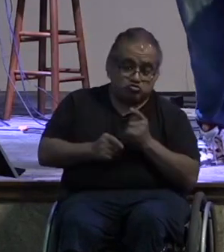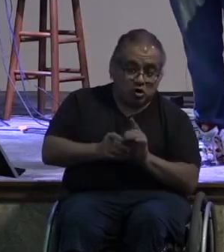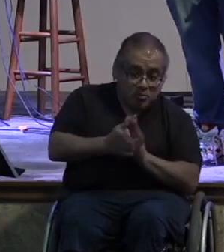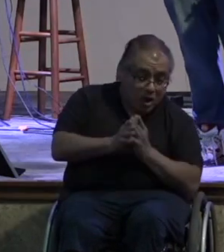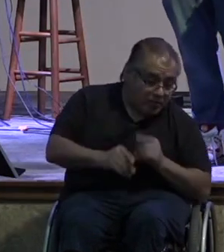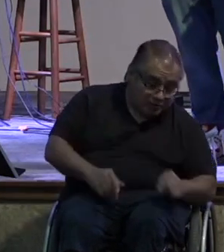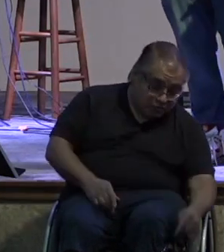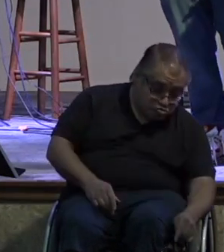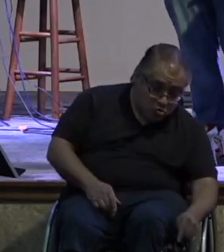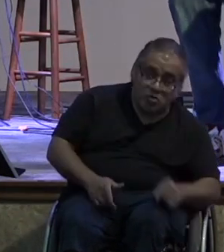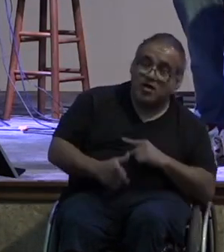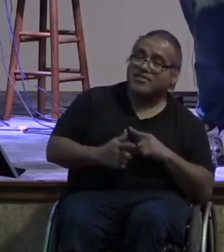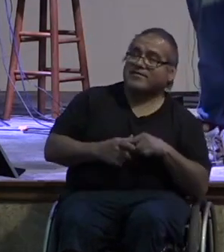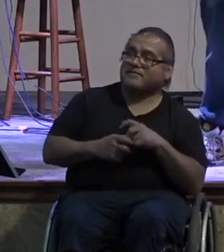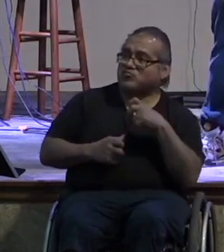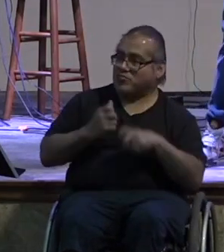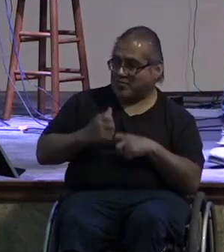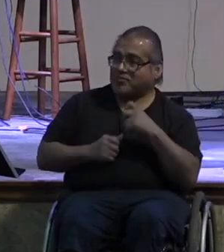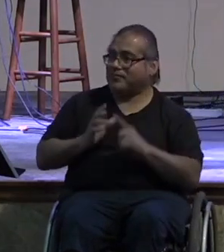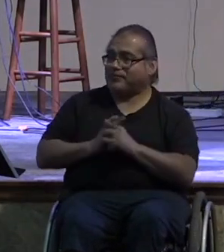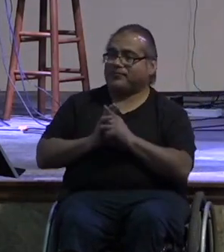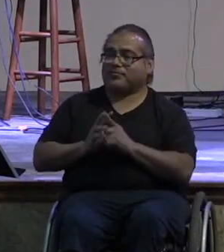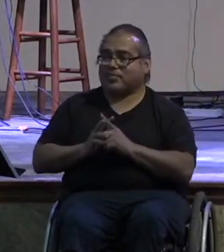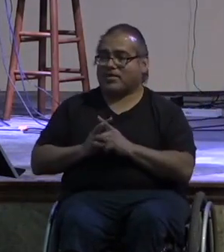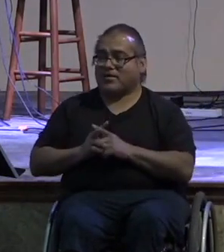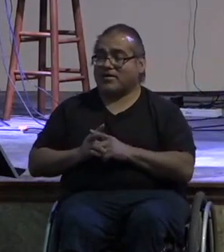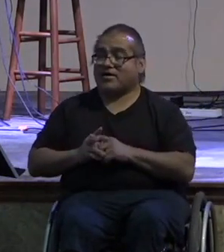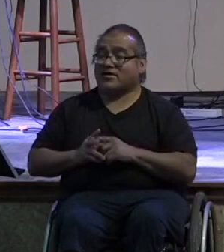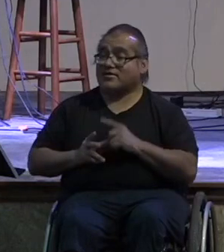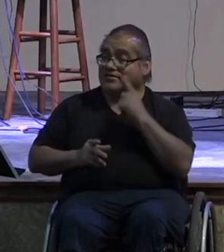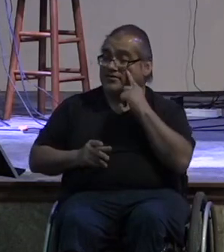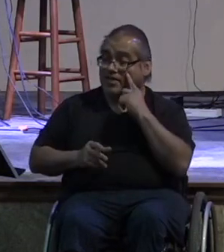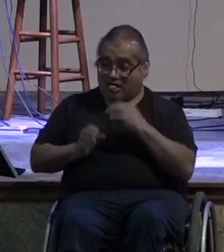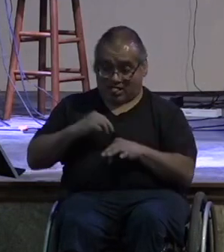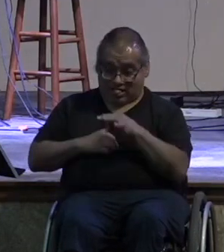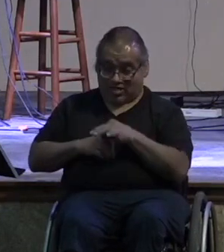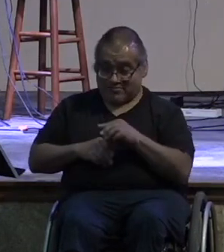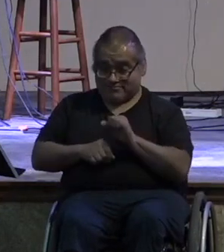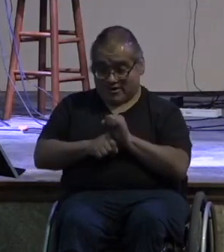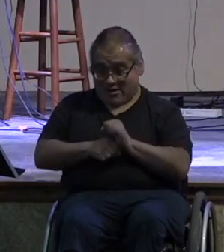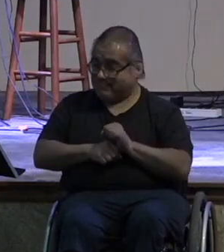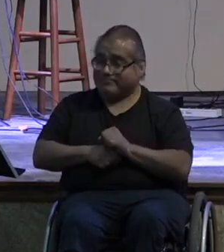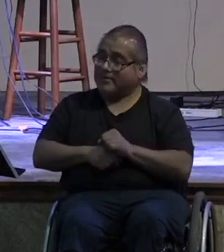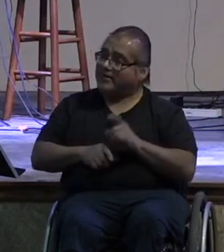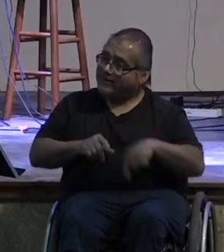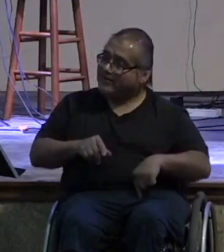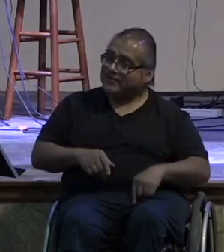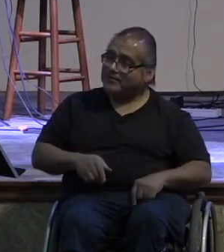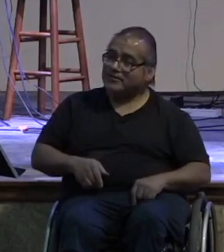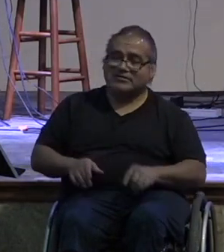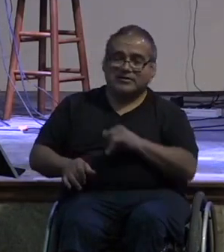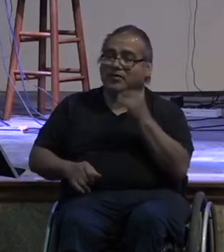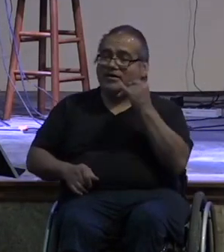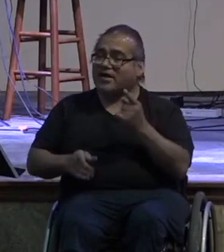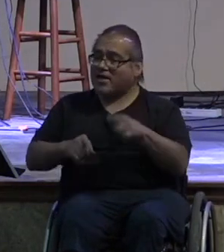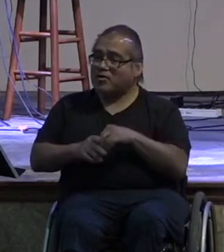hard time right an eye is not meant to do what a toe does and a toe is not meant to do what an eye does right that's what paul's saying and the same is true in the church